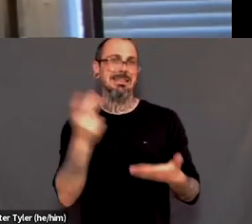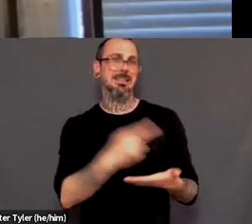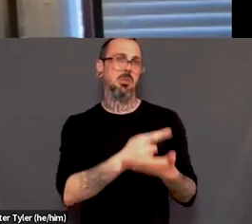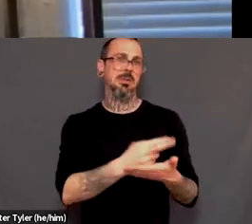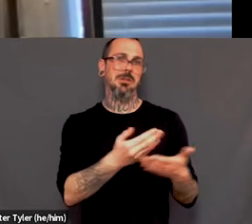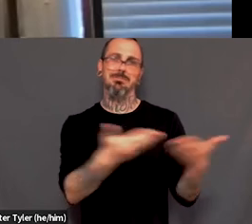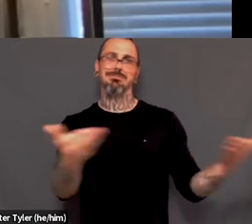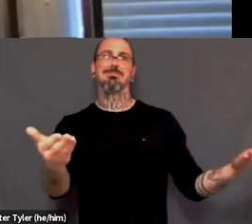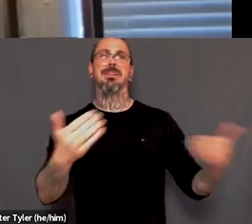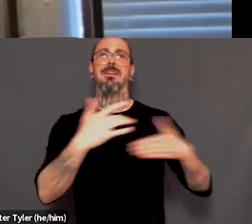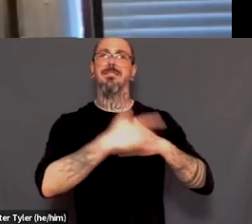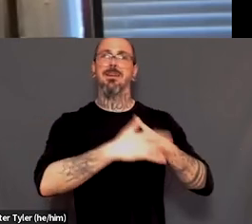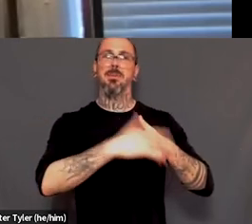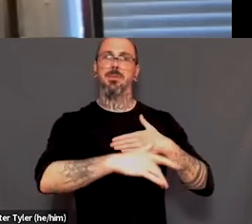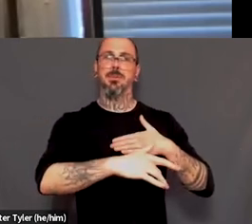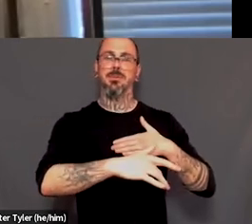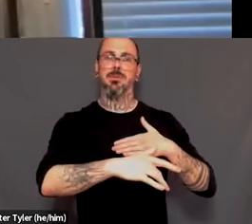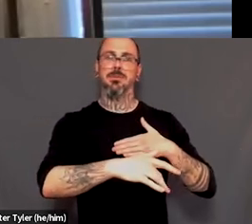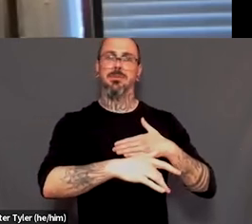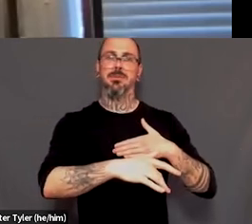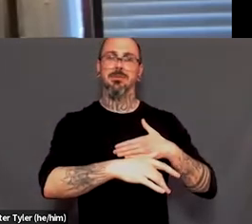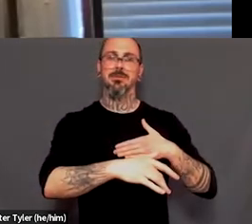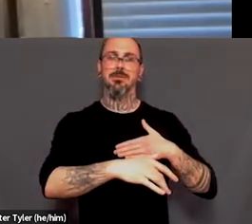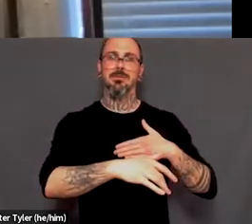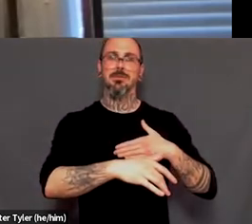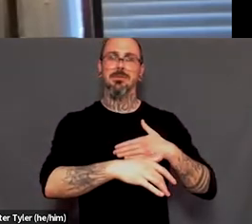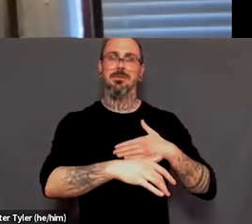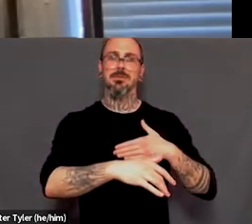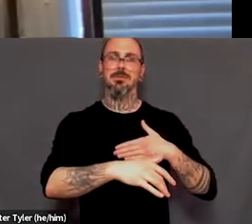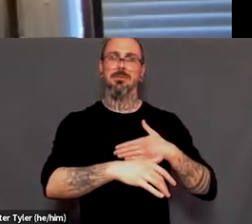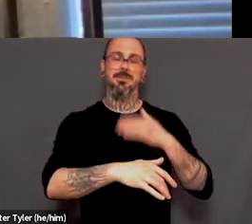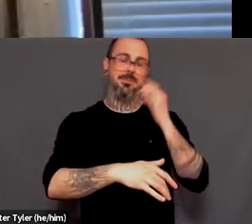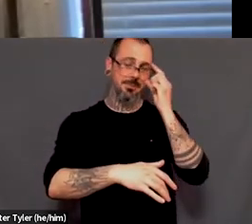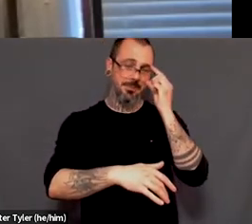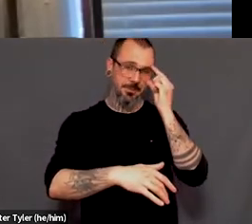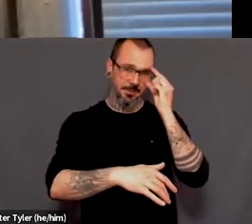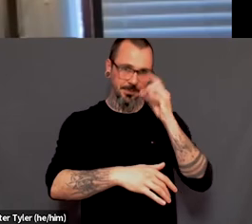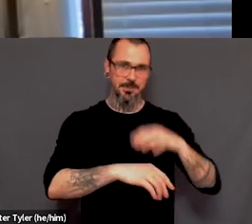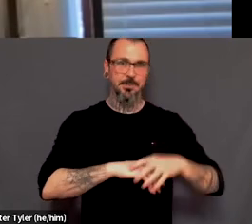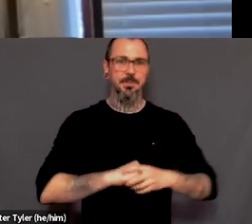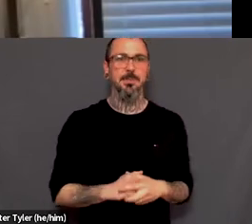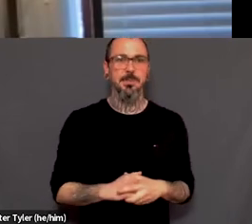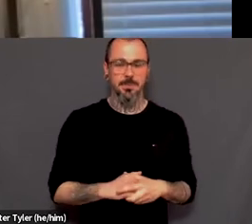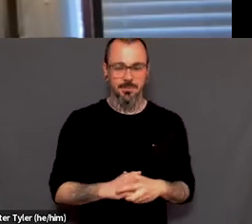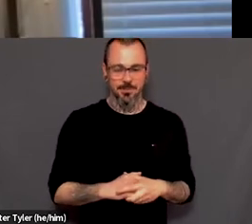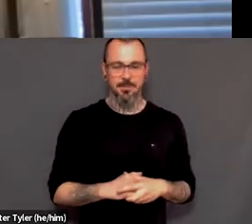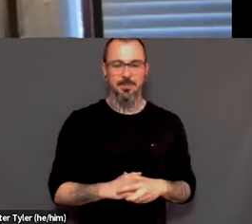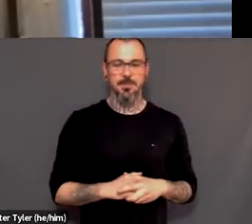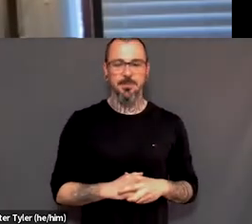would have benefited from more accessible, um,